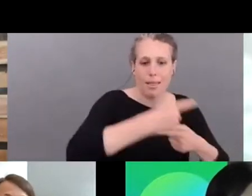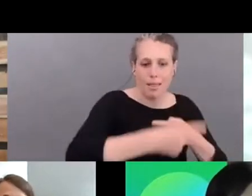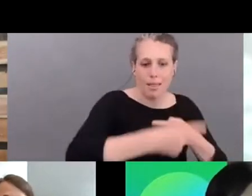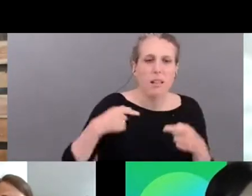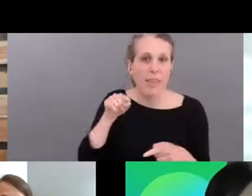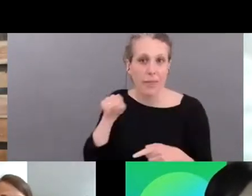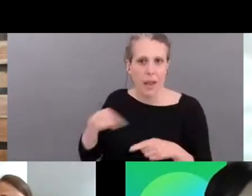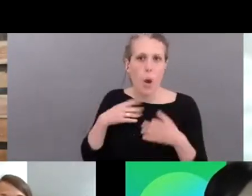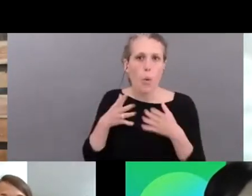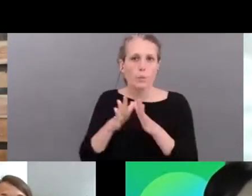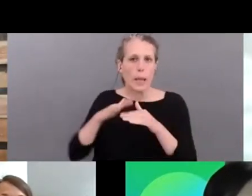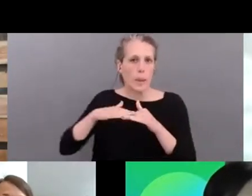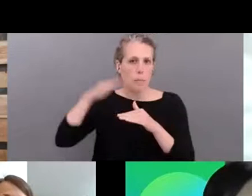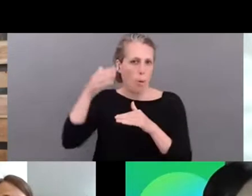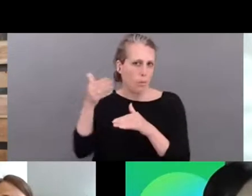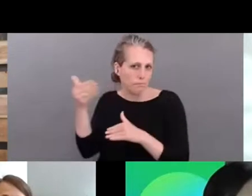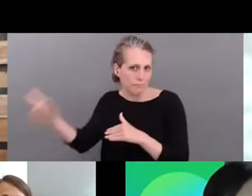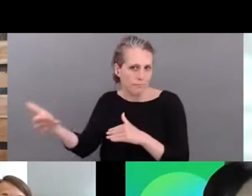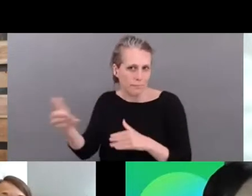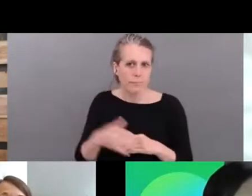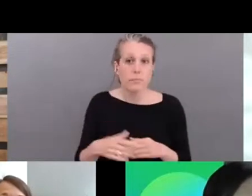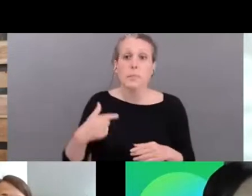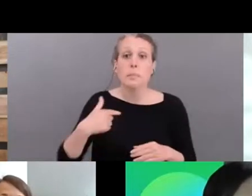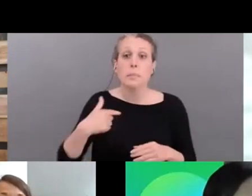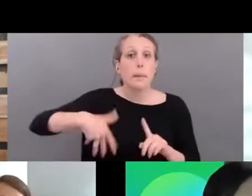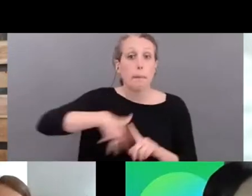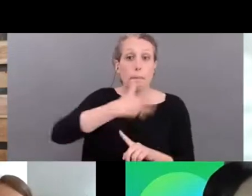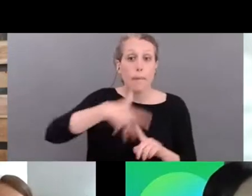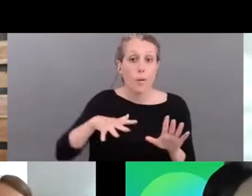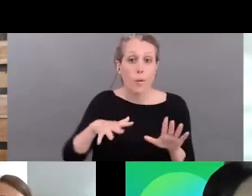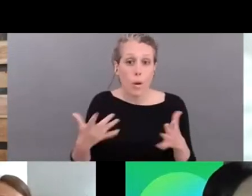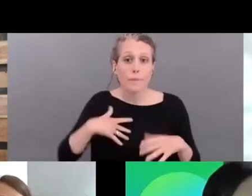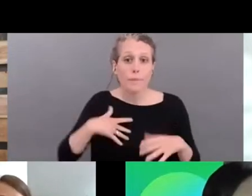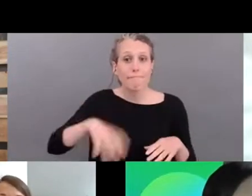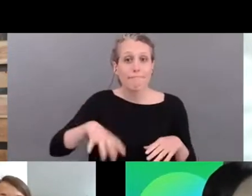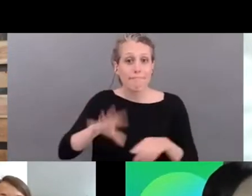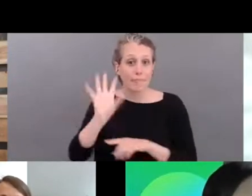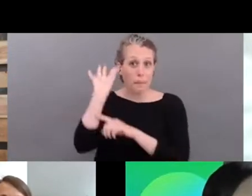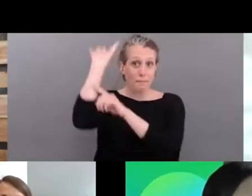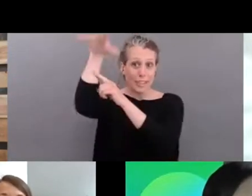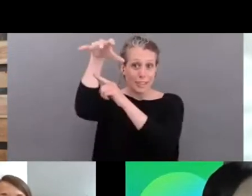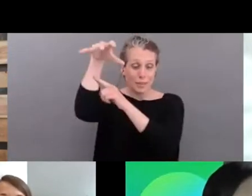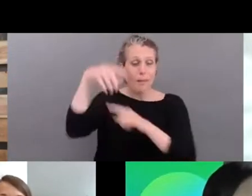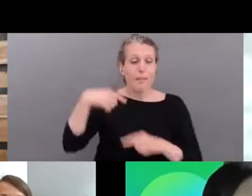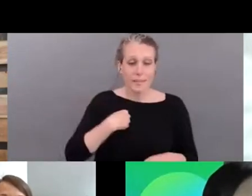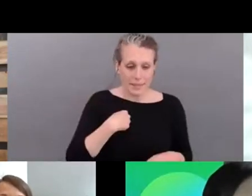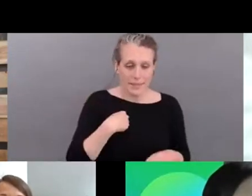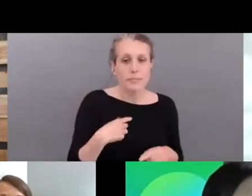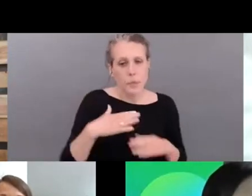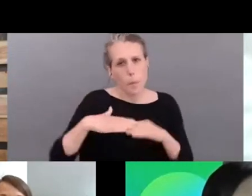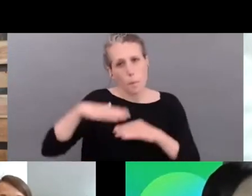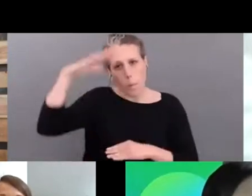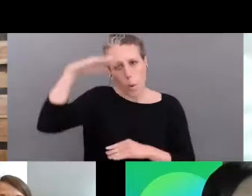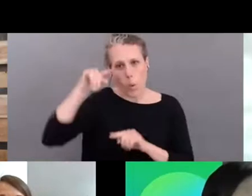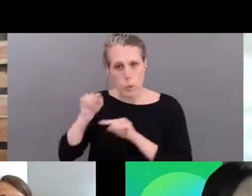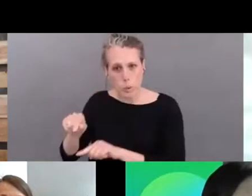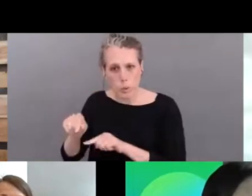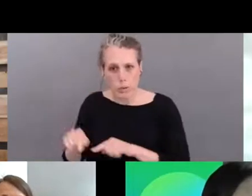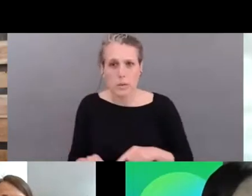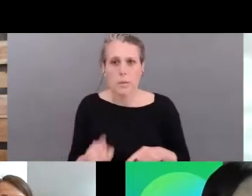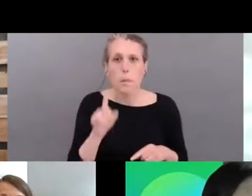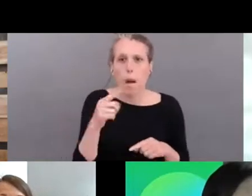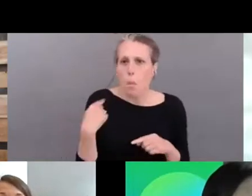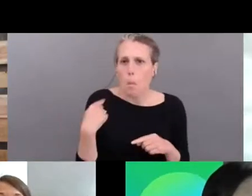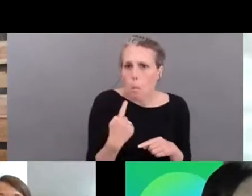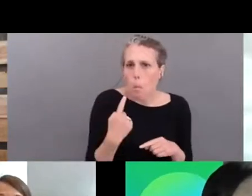uh in a little bit my sport background is basketball mainly um but uh for the past couple of